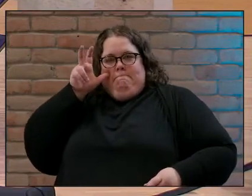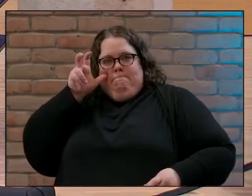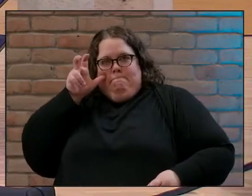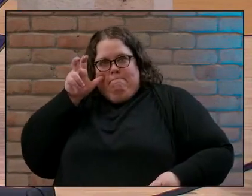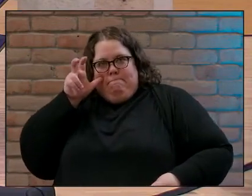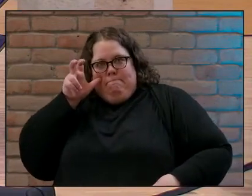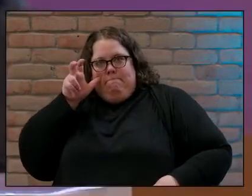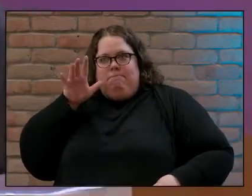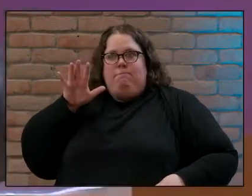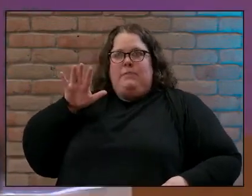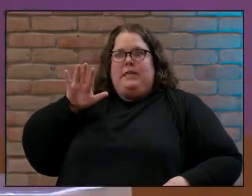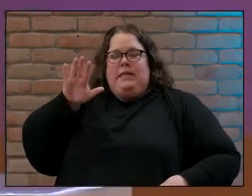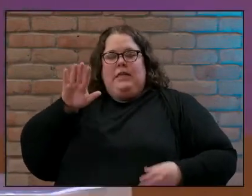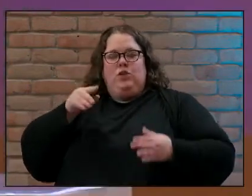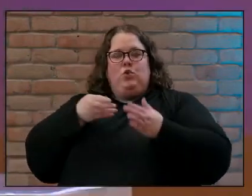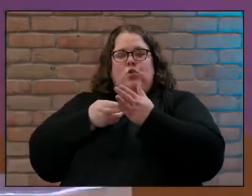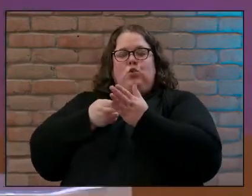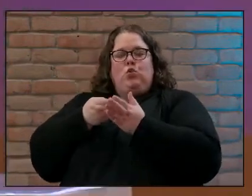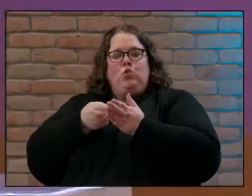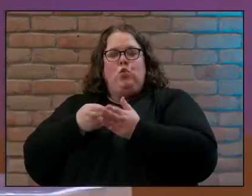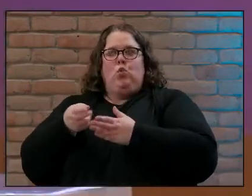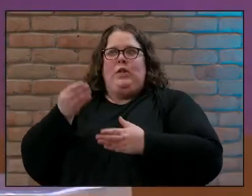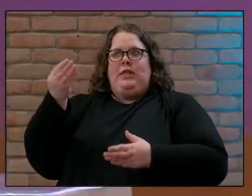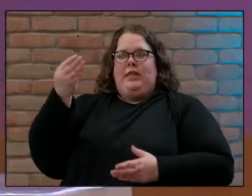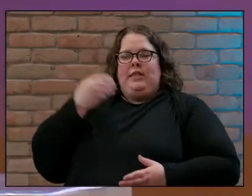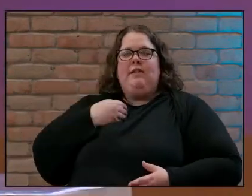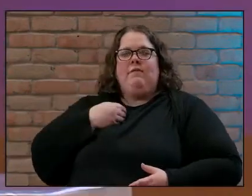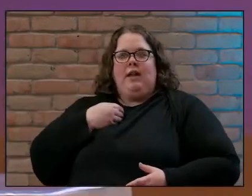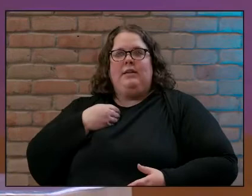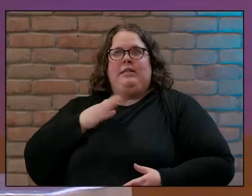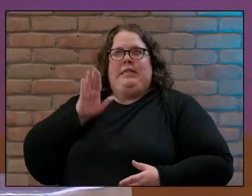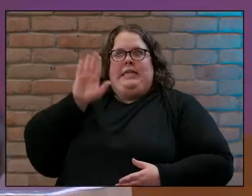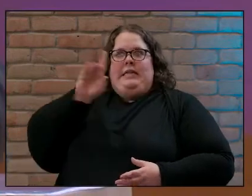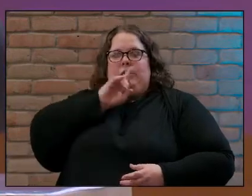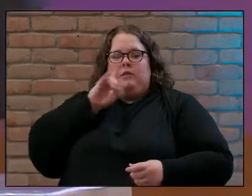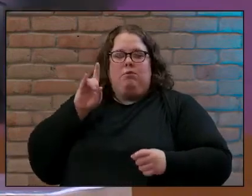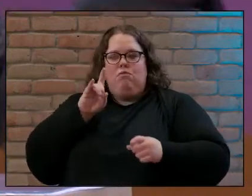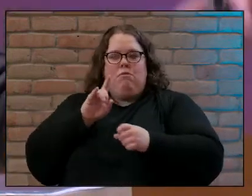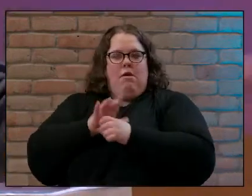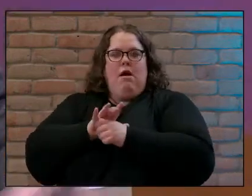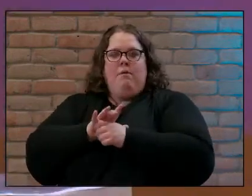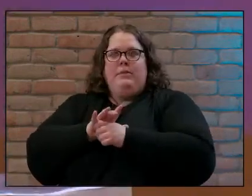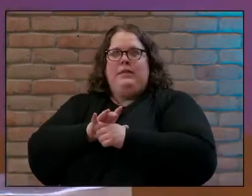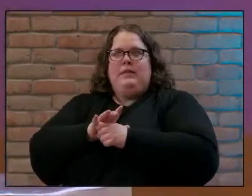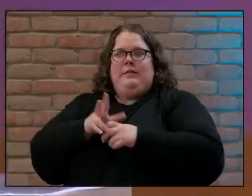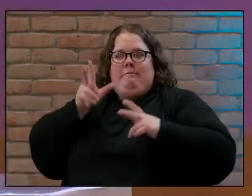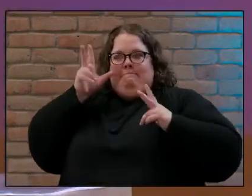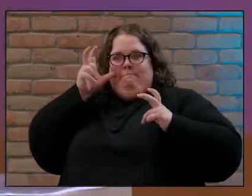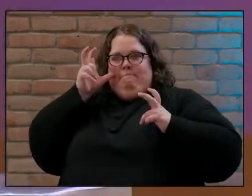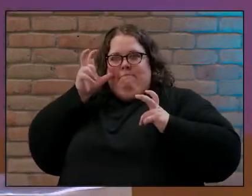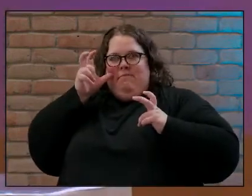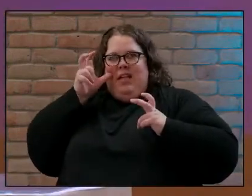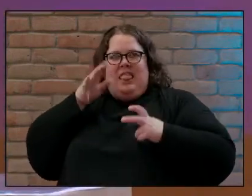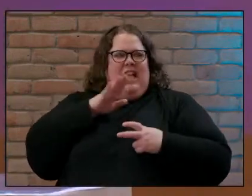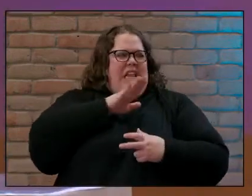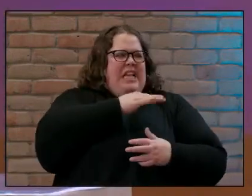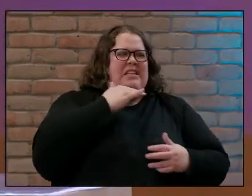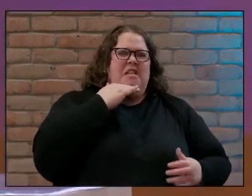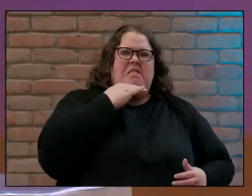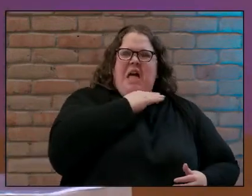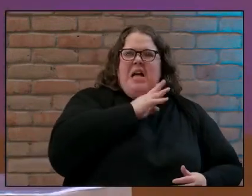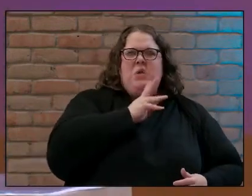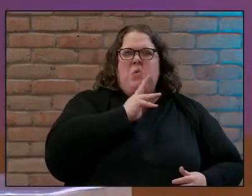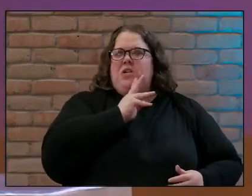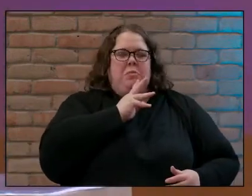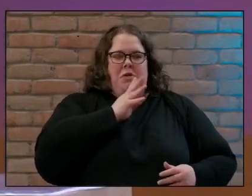11 to make sure that the the sound of Jesus voice and his promises drown out all the lies and the whispers of